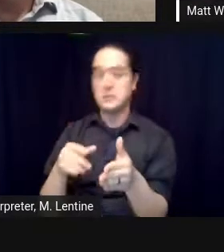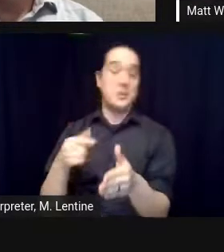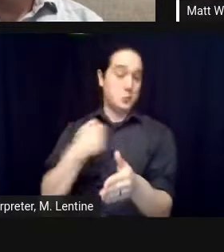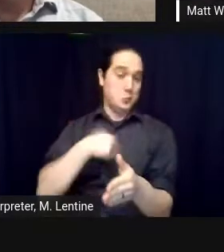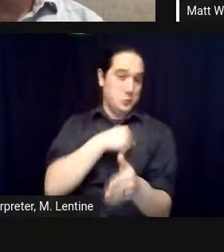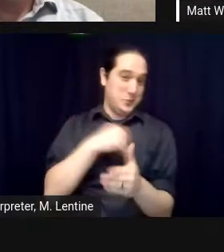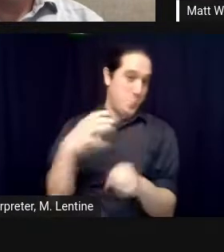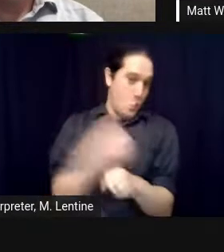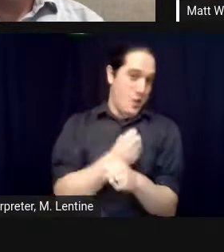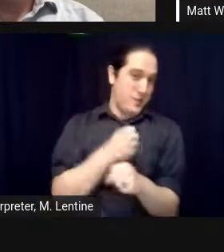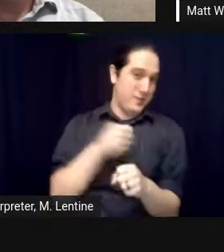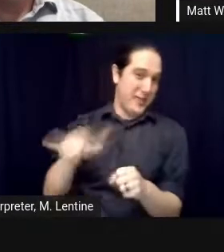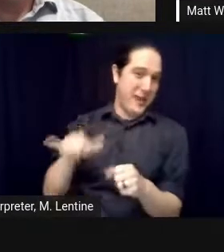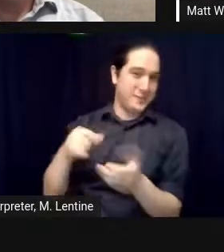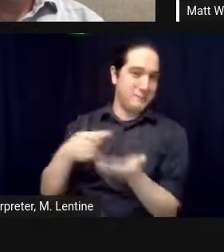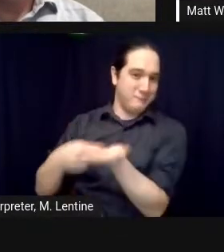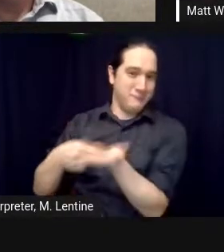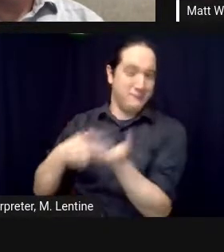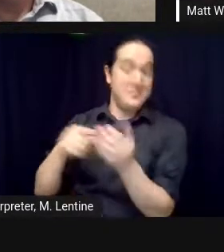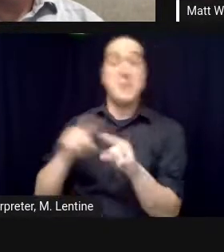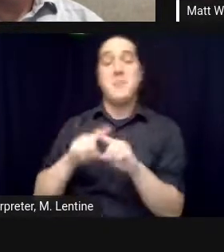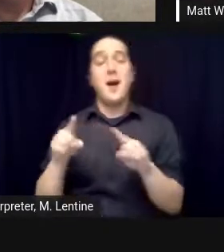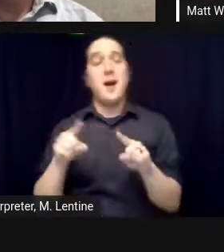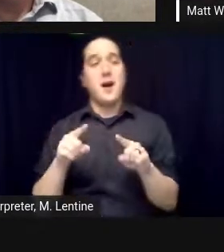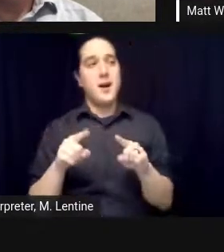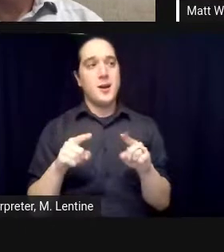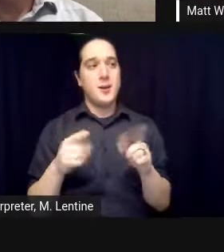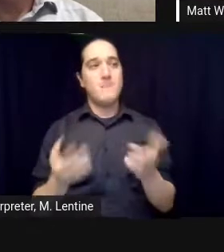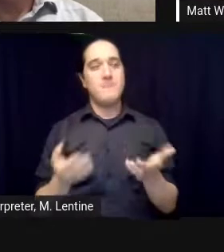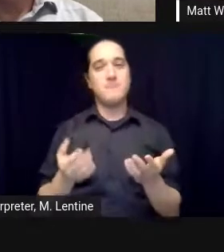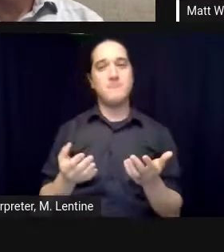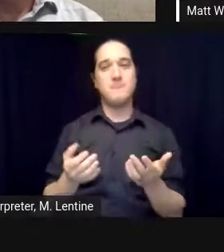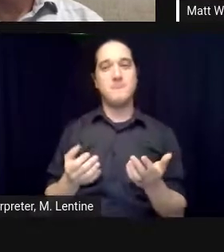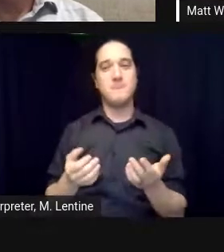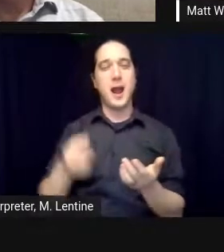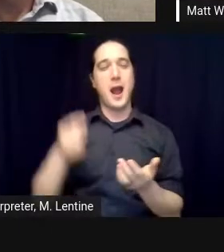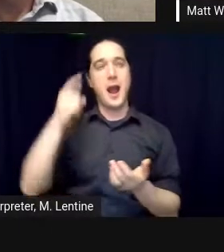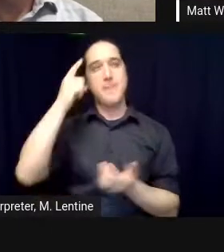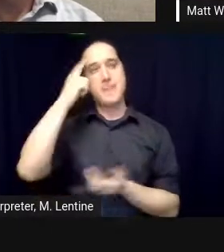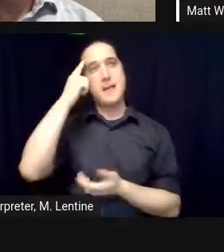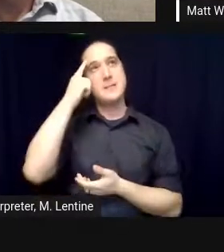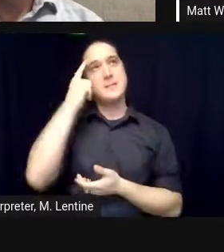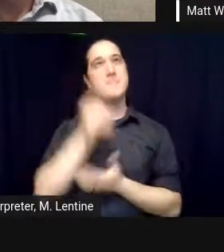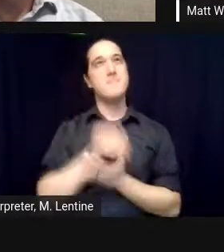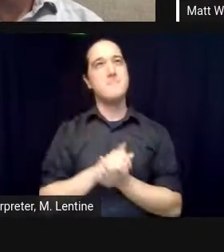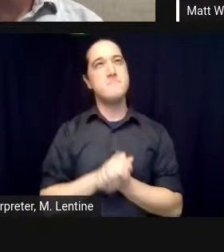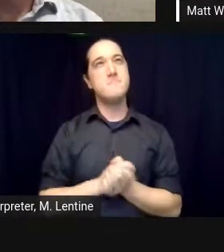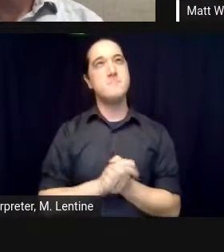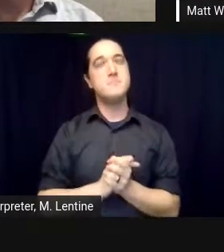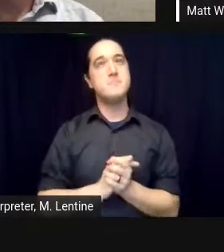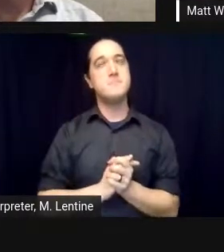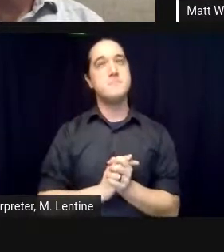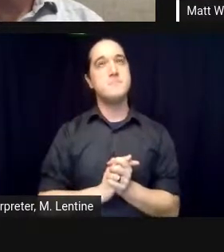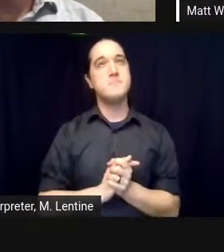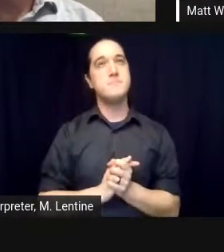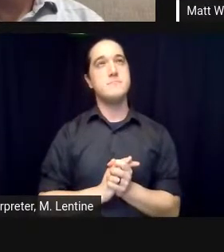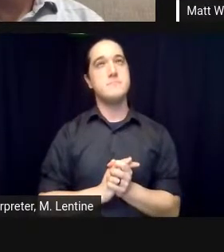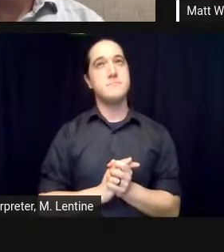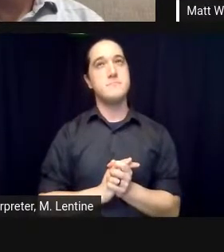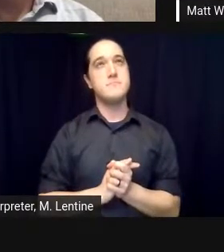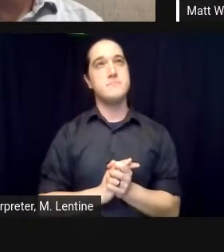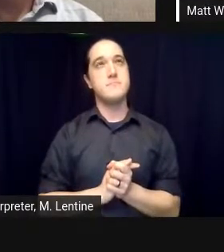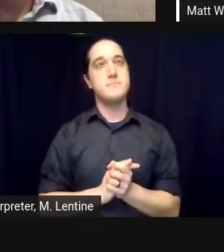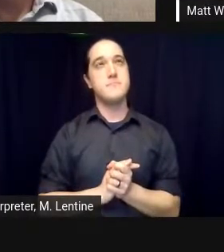that biosphere 2 captured the world's imagination that's why the media came and i remember quite well it was actually